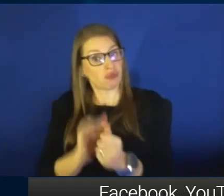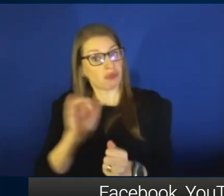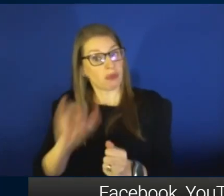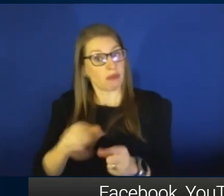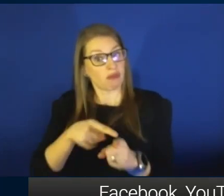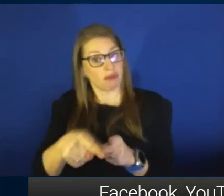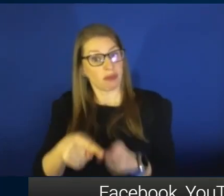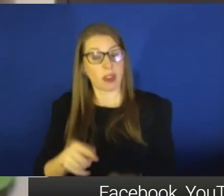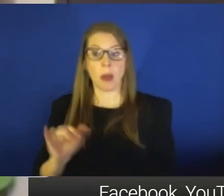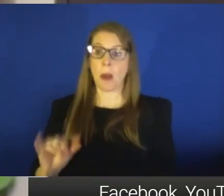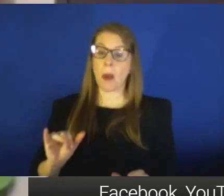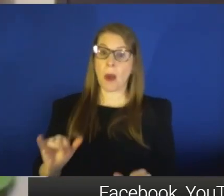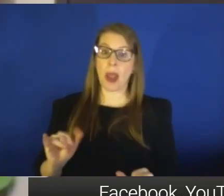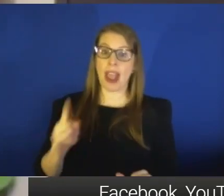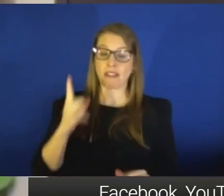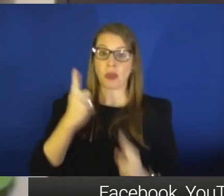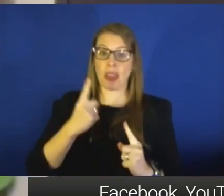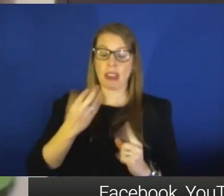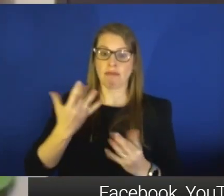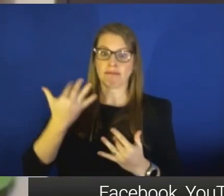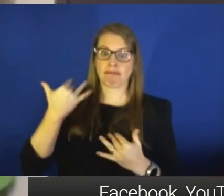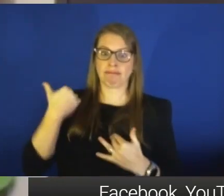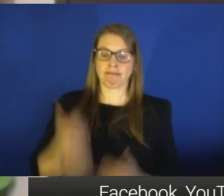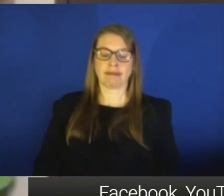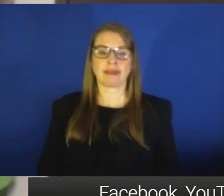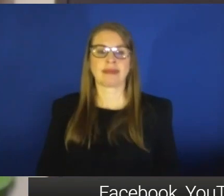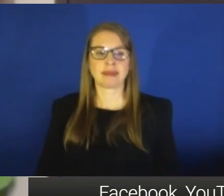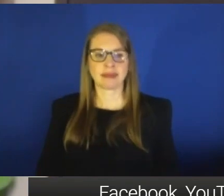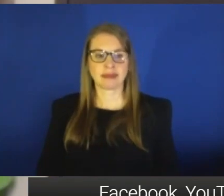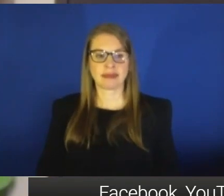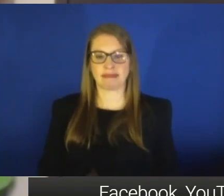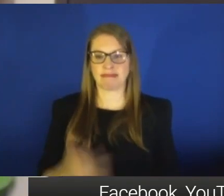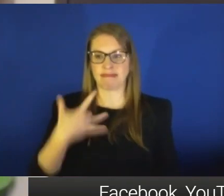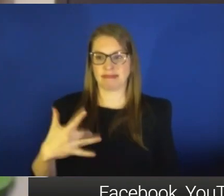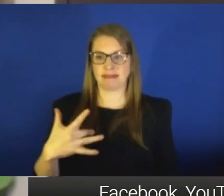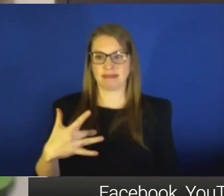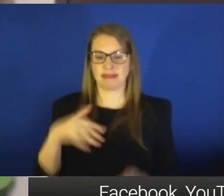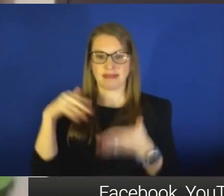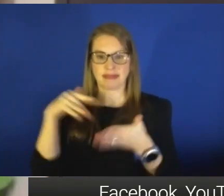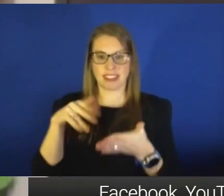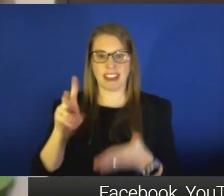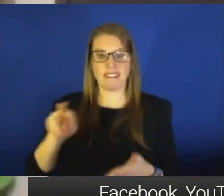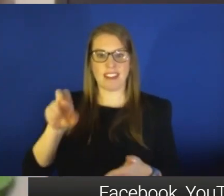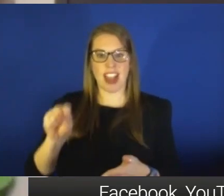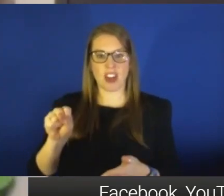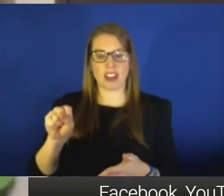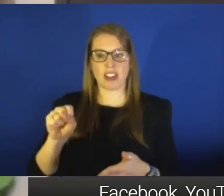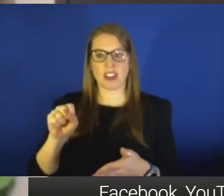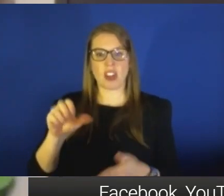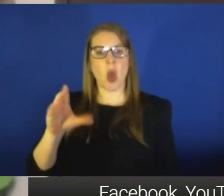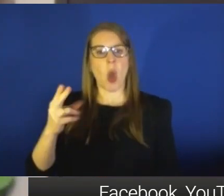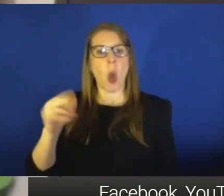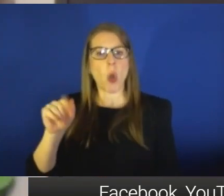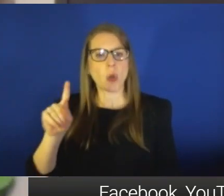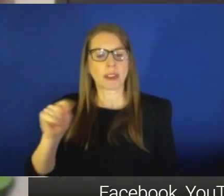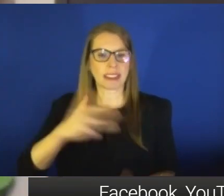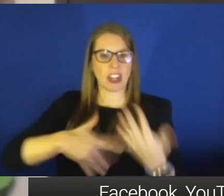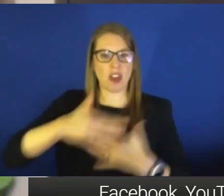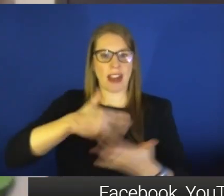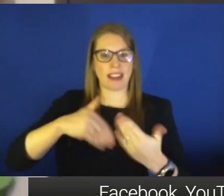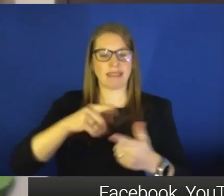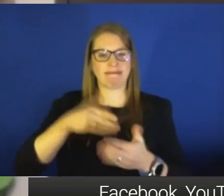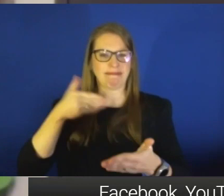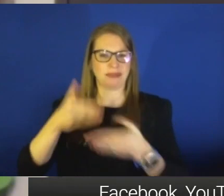Oh, gee, I have to think back. No, I mostly studied how the virus and the host interacted and towards the end